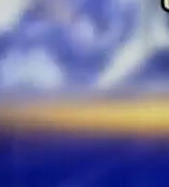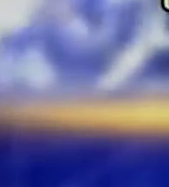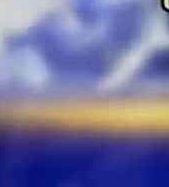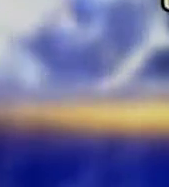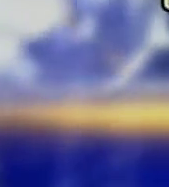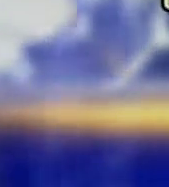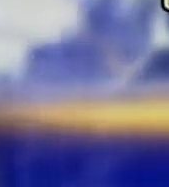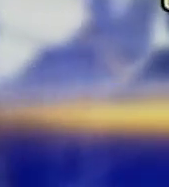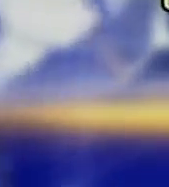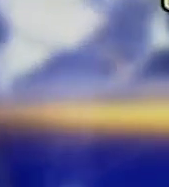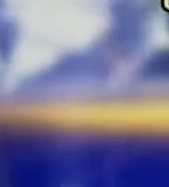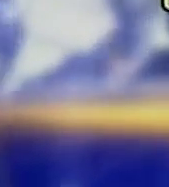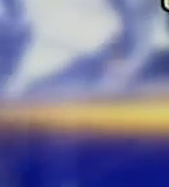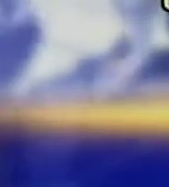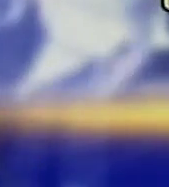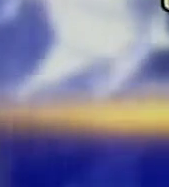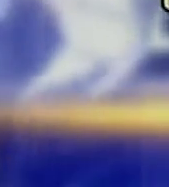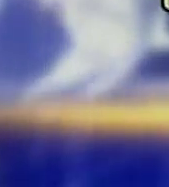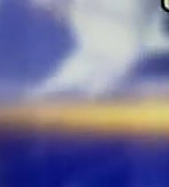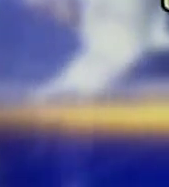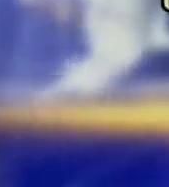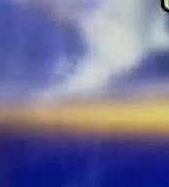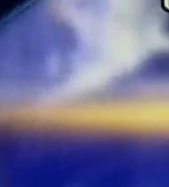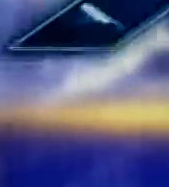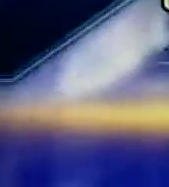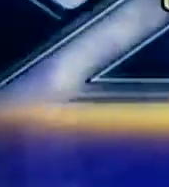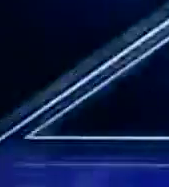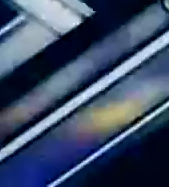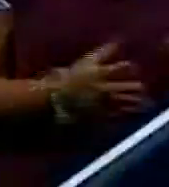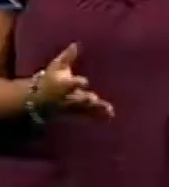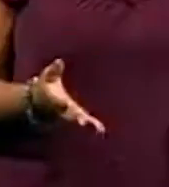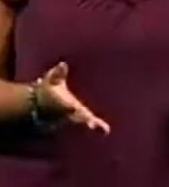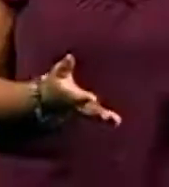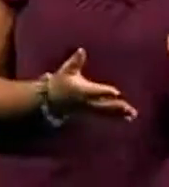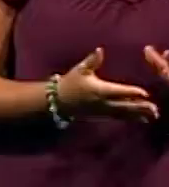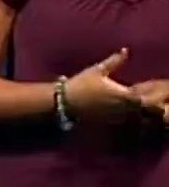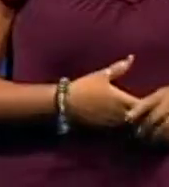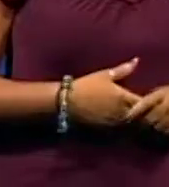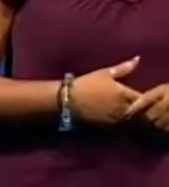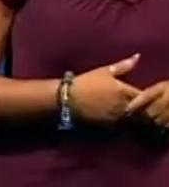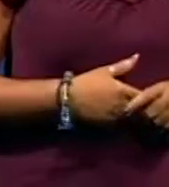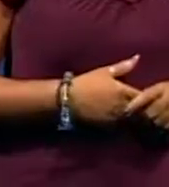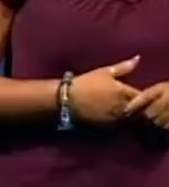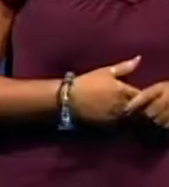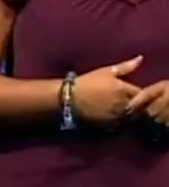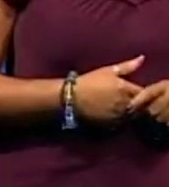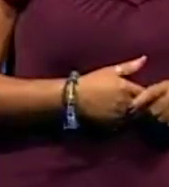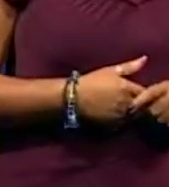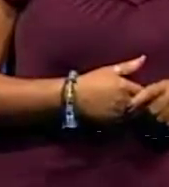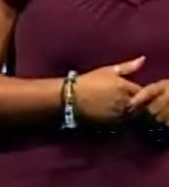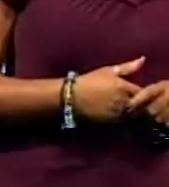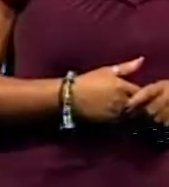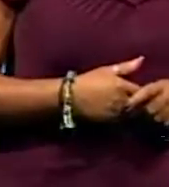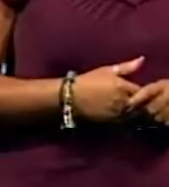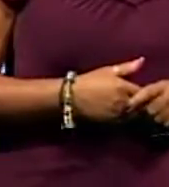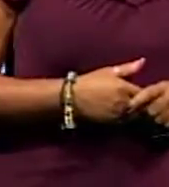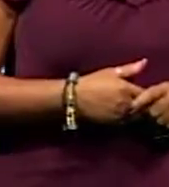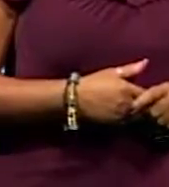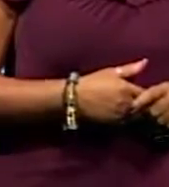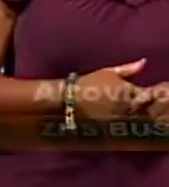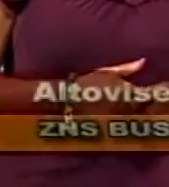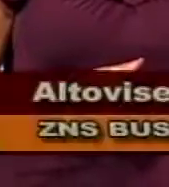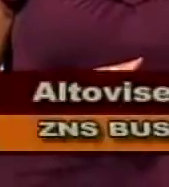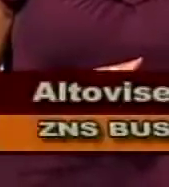.com or become our friend on ZNS's official Facebook page. And that will end tonight's edition of the Business Beat, sponsored by Royal Fidelity. I'm